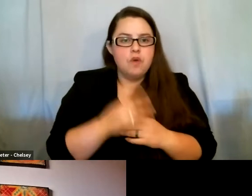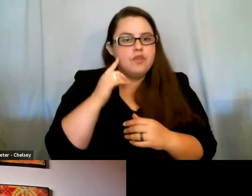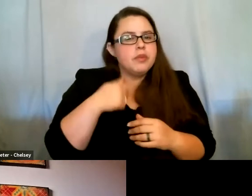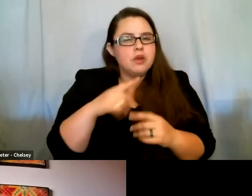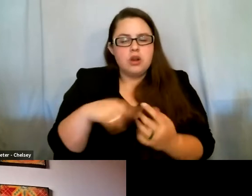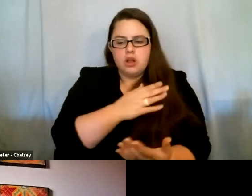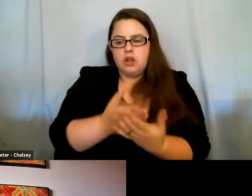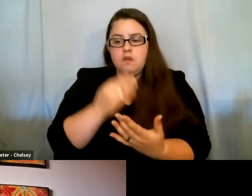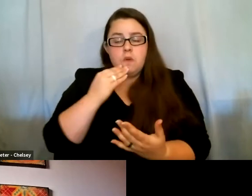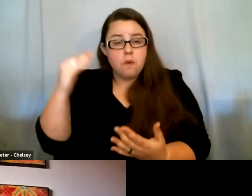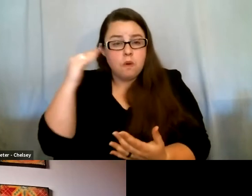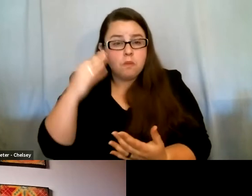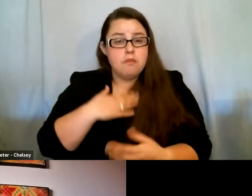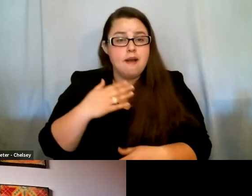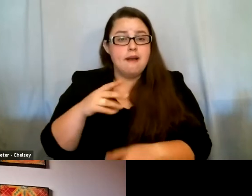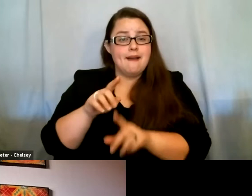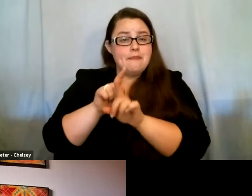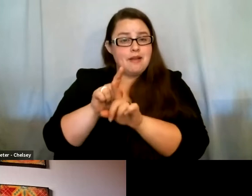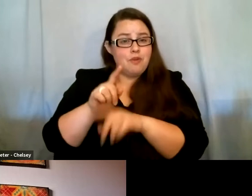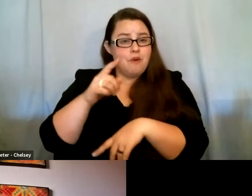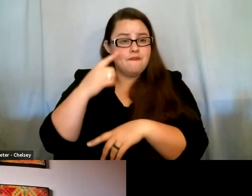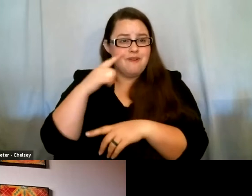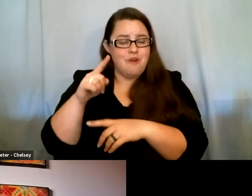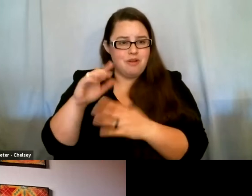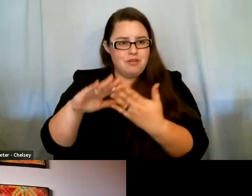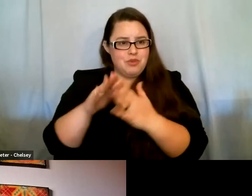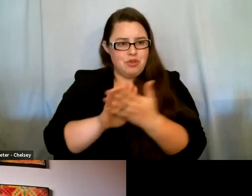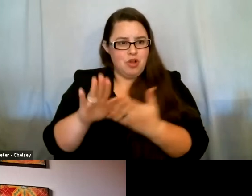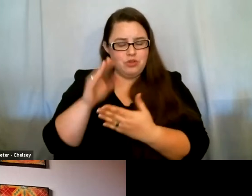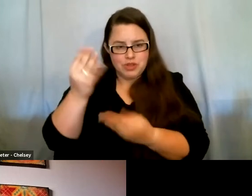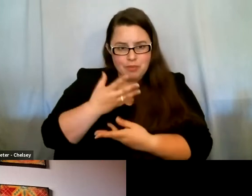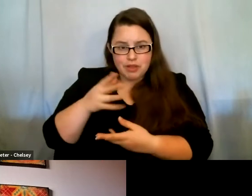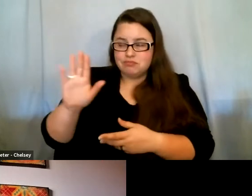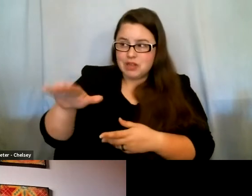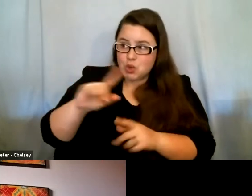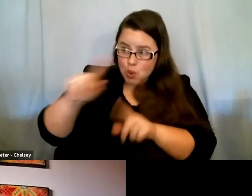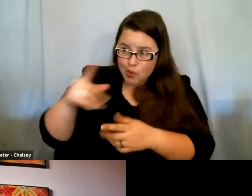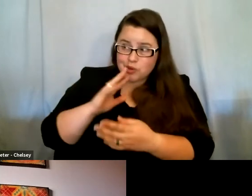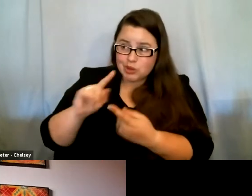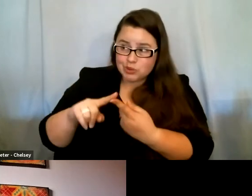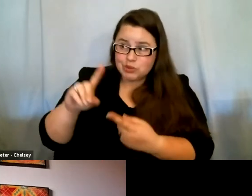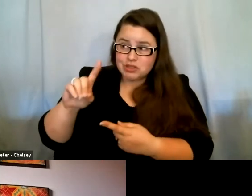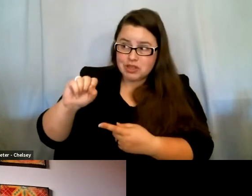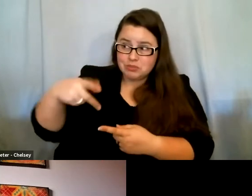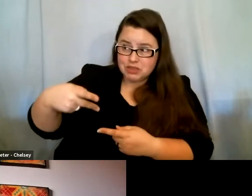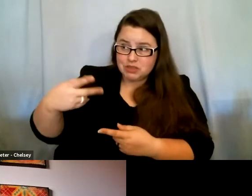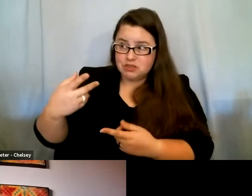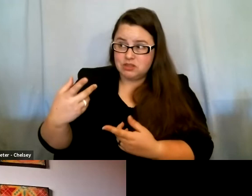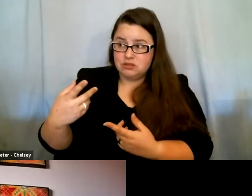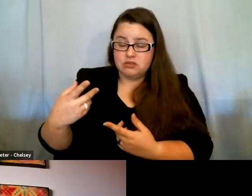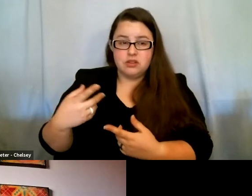my mentor in community college would always tell me, Danny, go talk to DSP. And for me, we're like, nah, man,